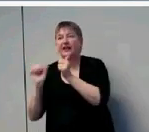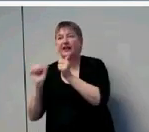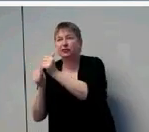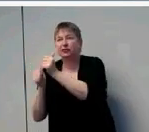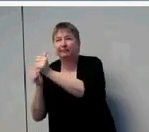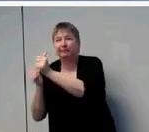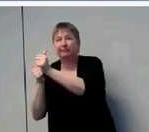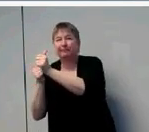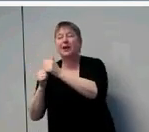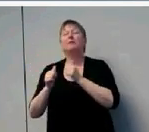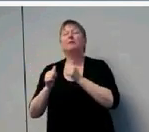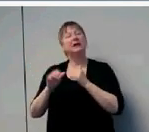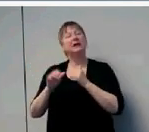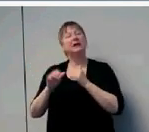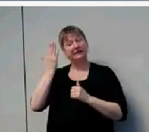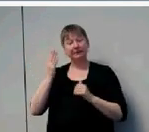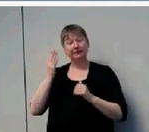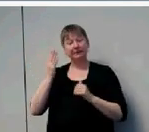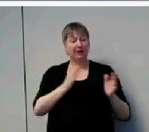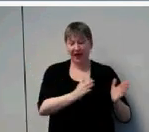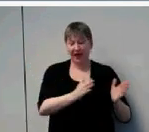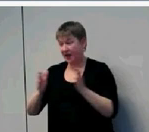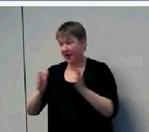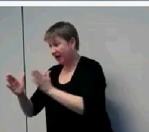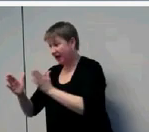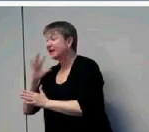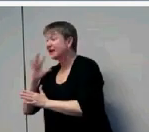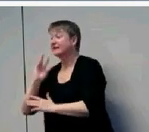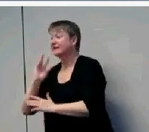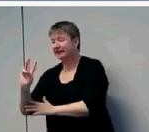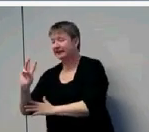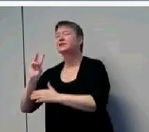by six, they showed a pattern of closing the gap. However,